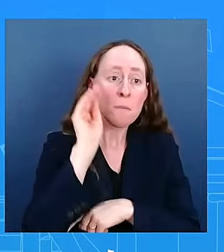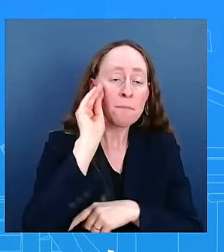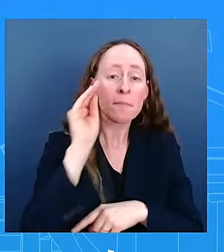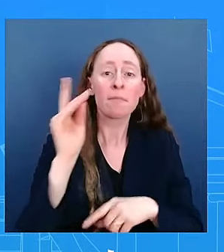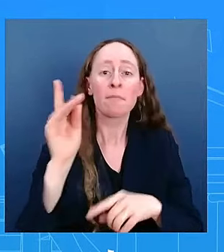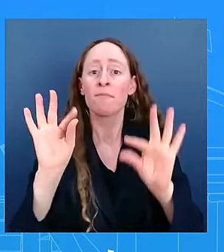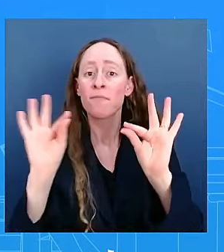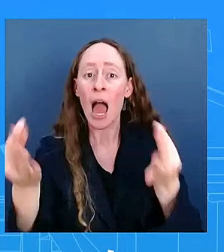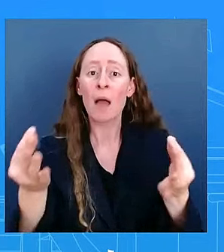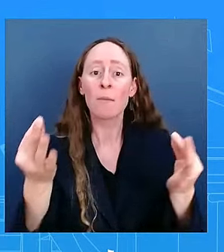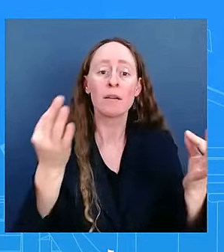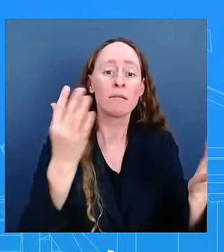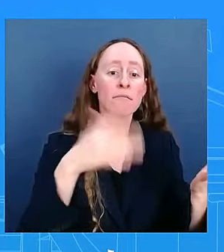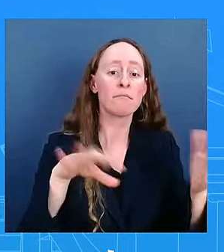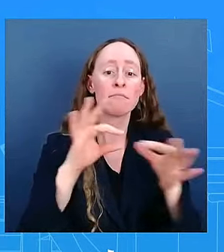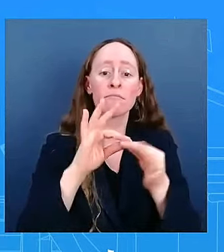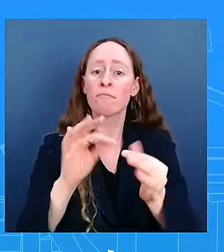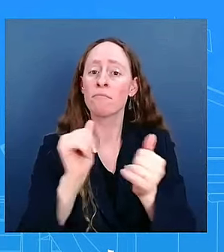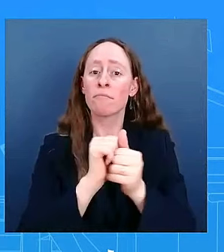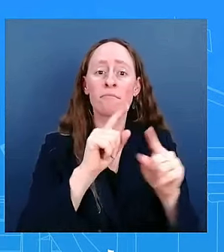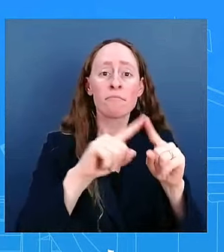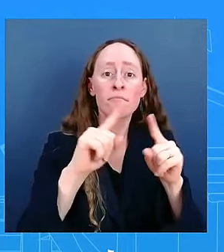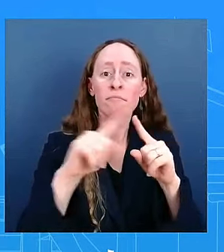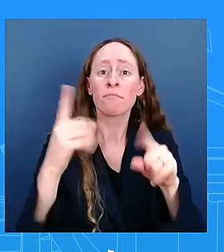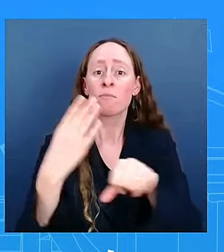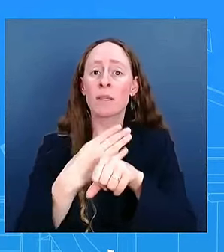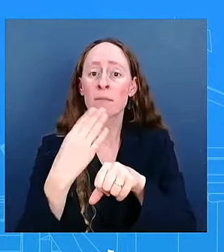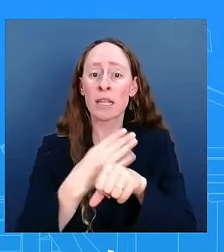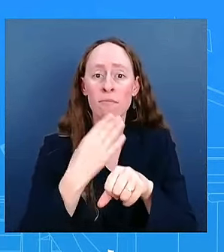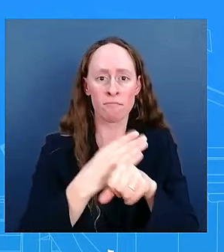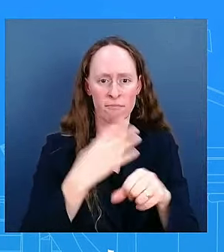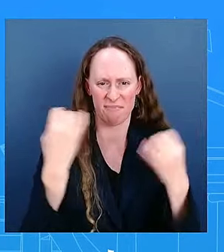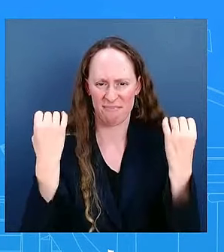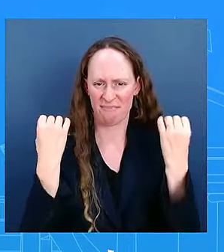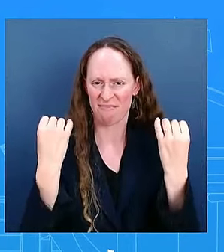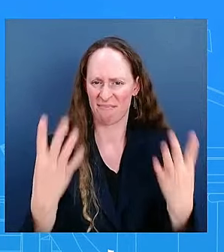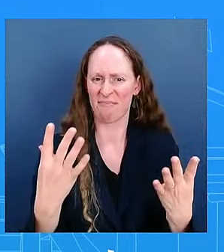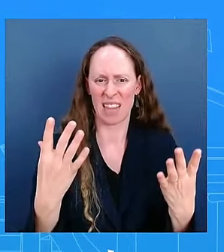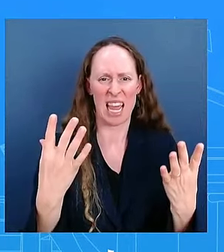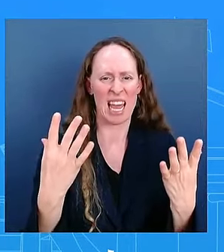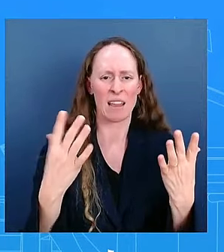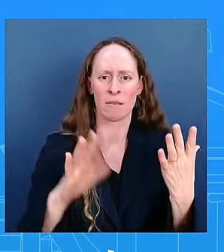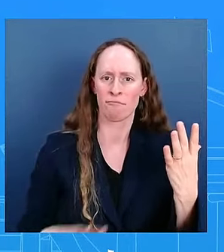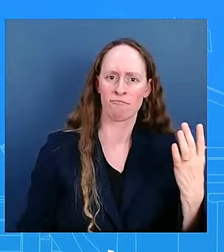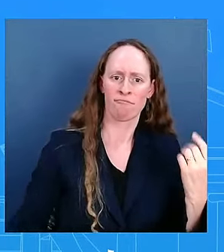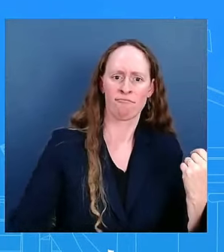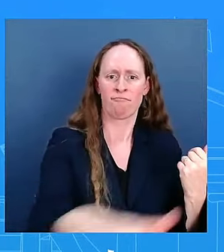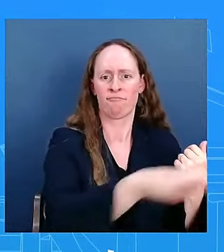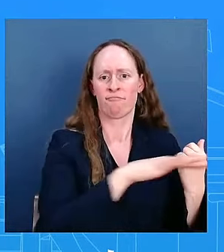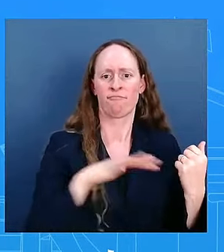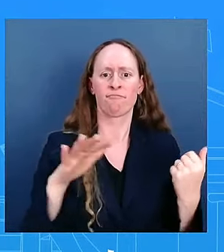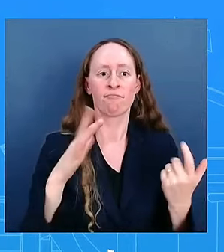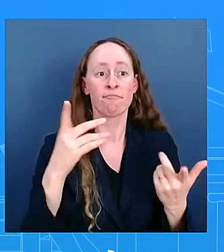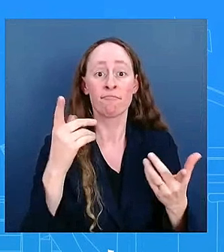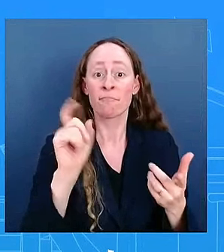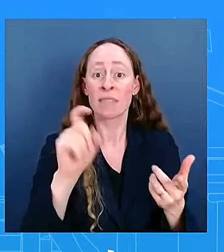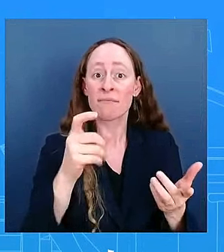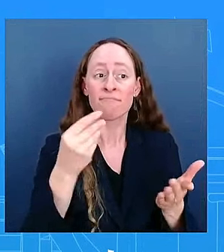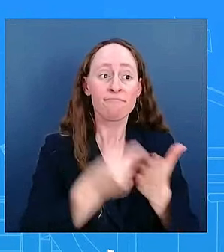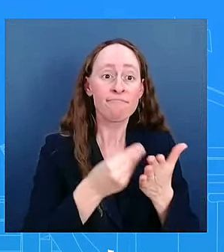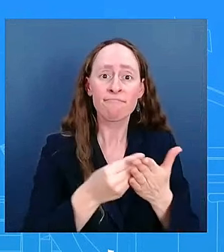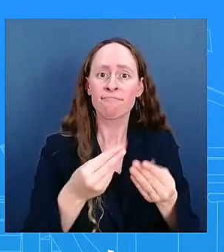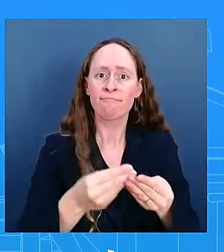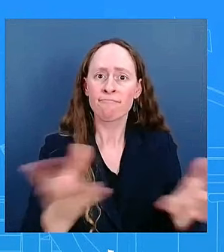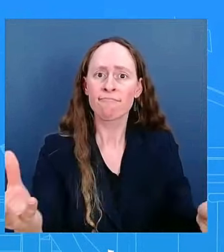$1.1 billion in public assistance, including to support local and state governments as they